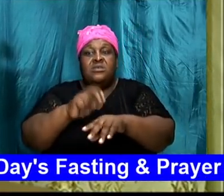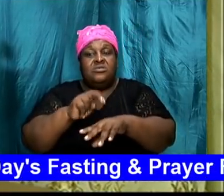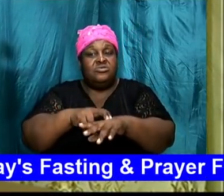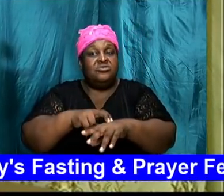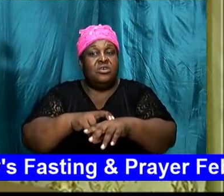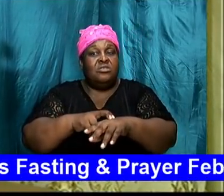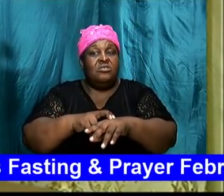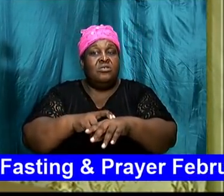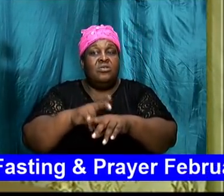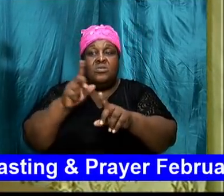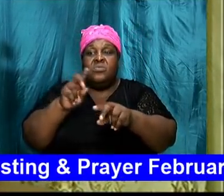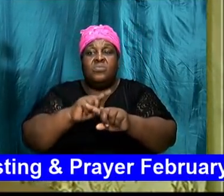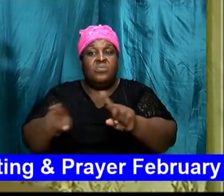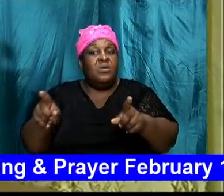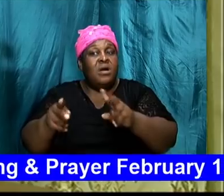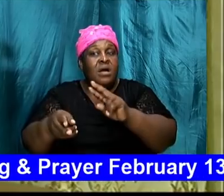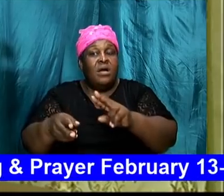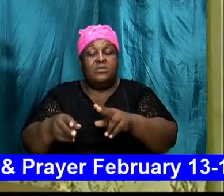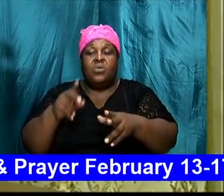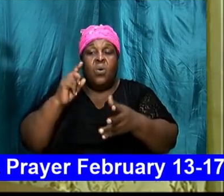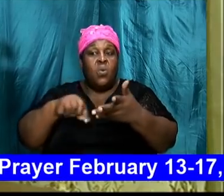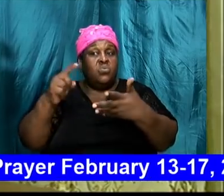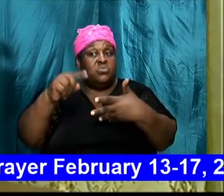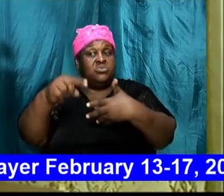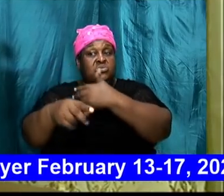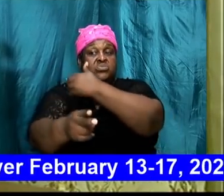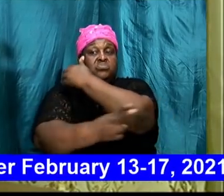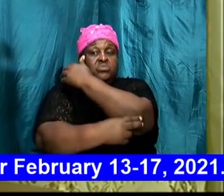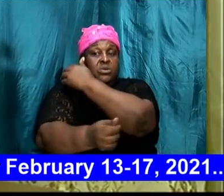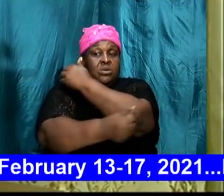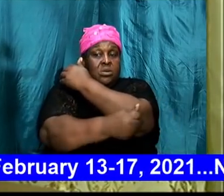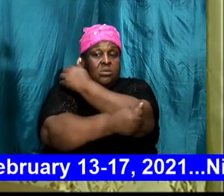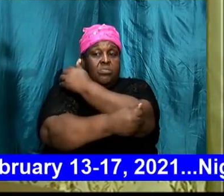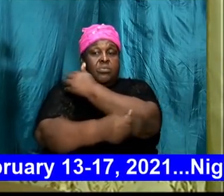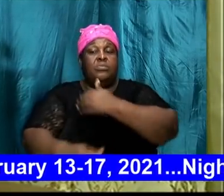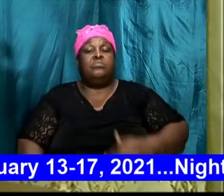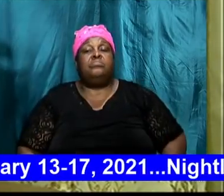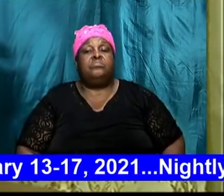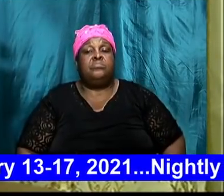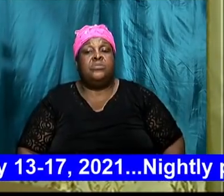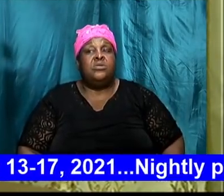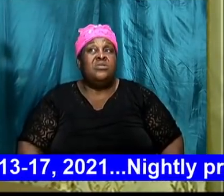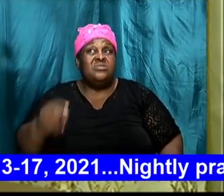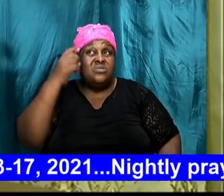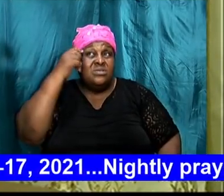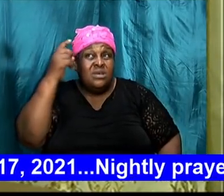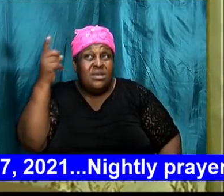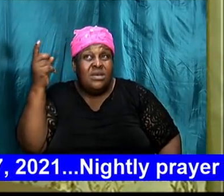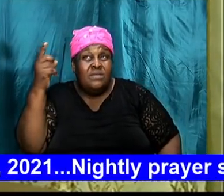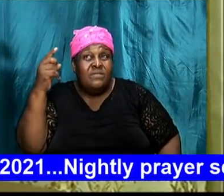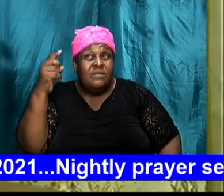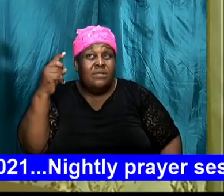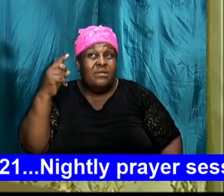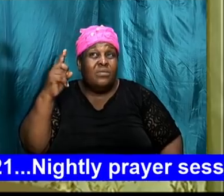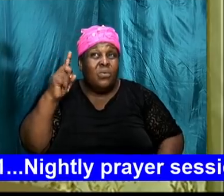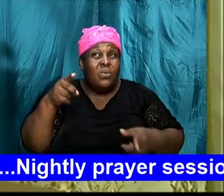so in David now moving to number Israel going outside of God's will